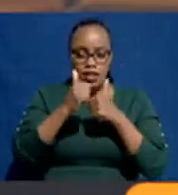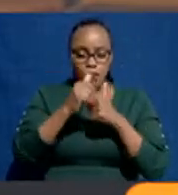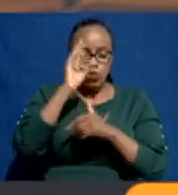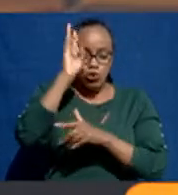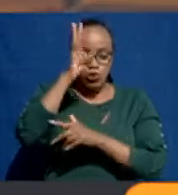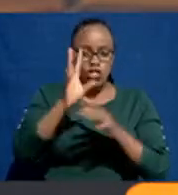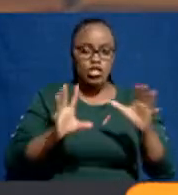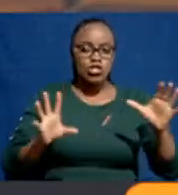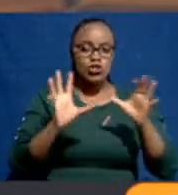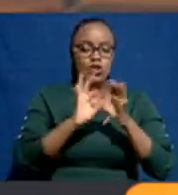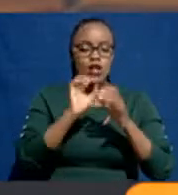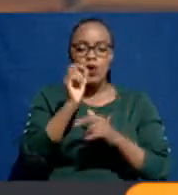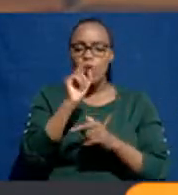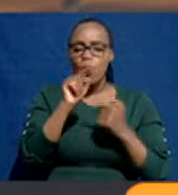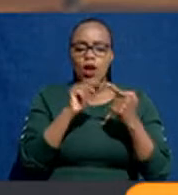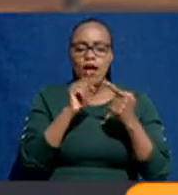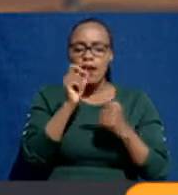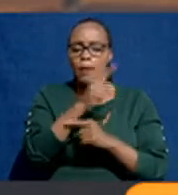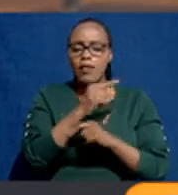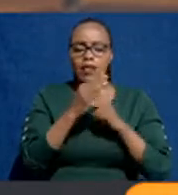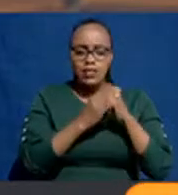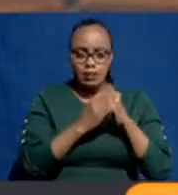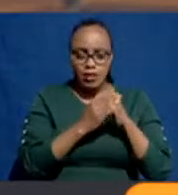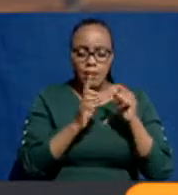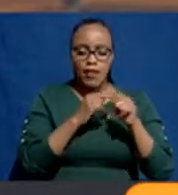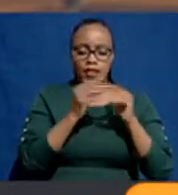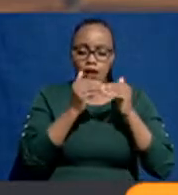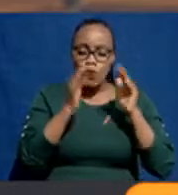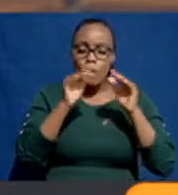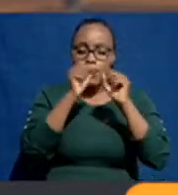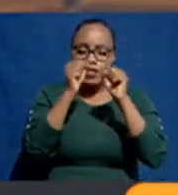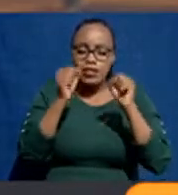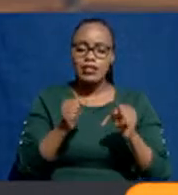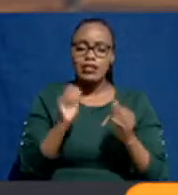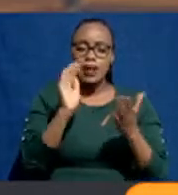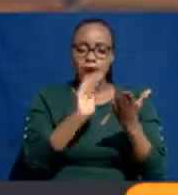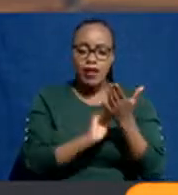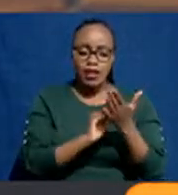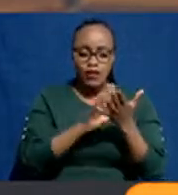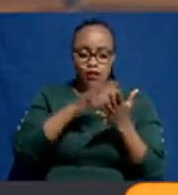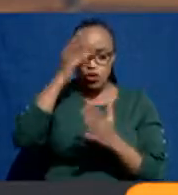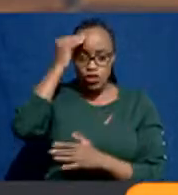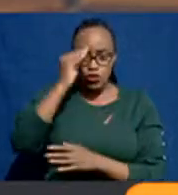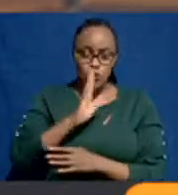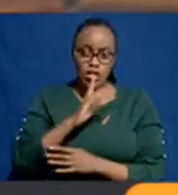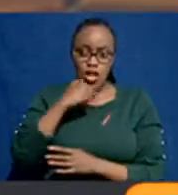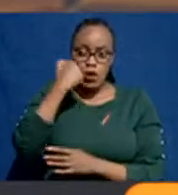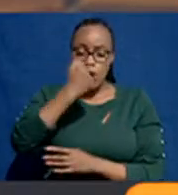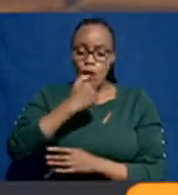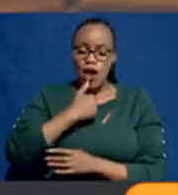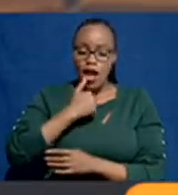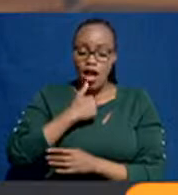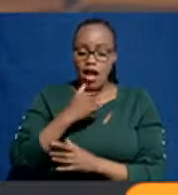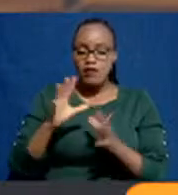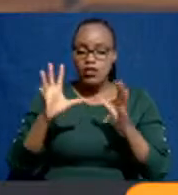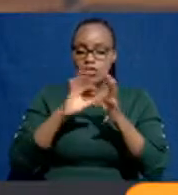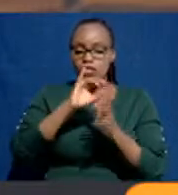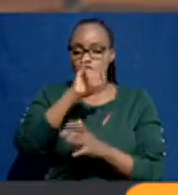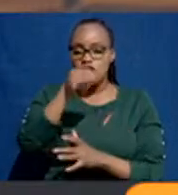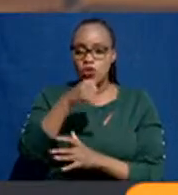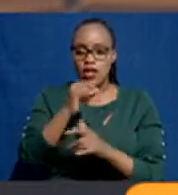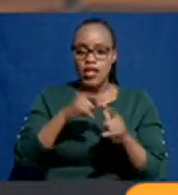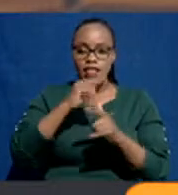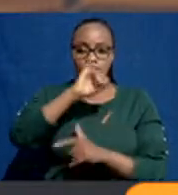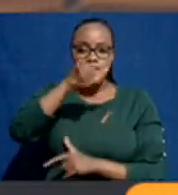by September. Okay. Then we open the system again for students going in in January. So again,